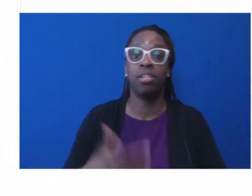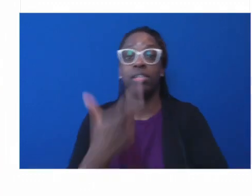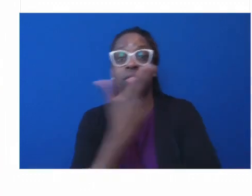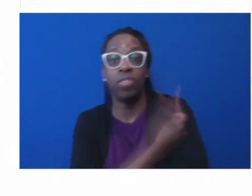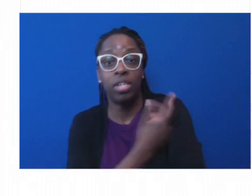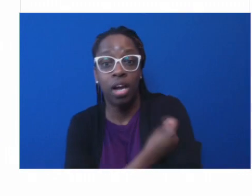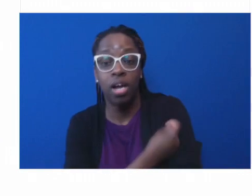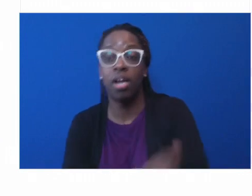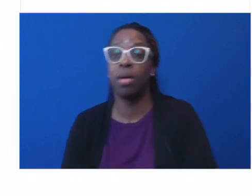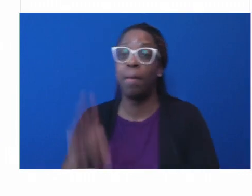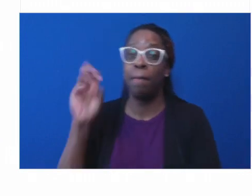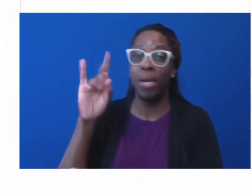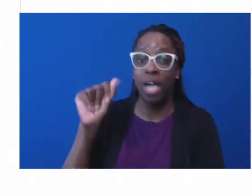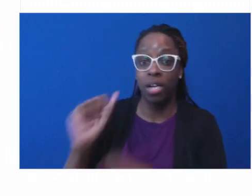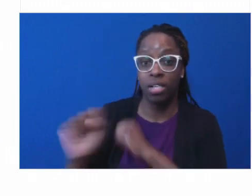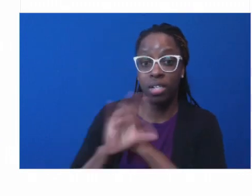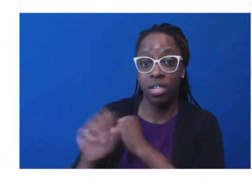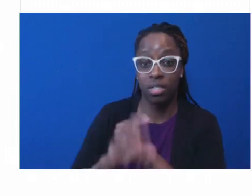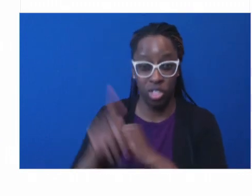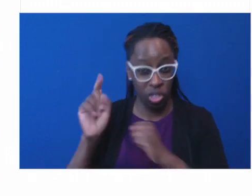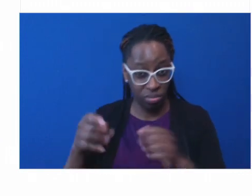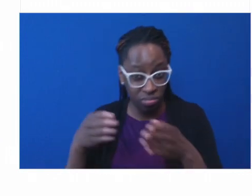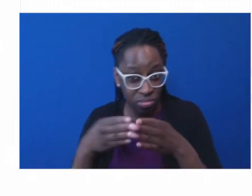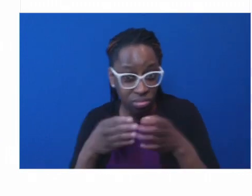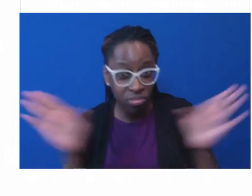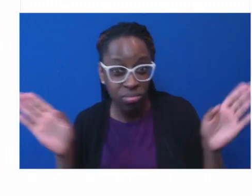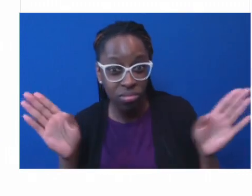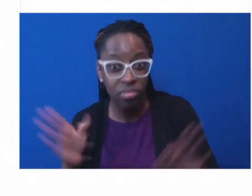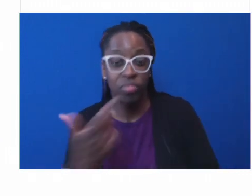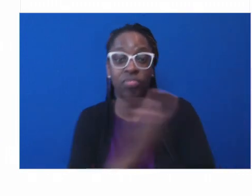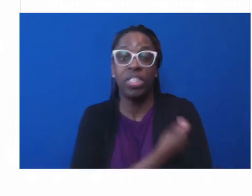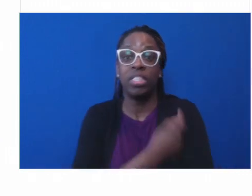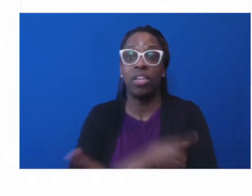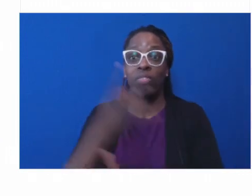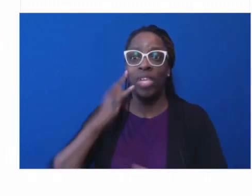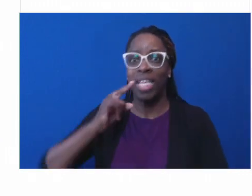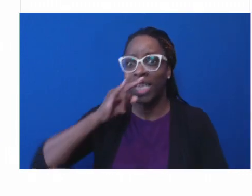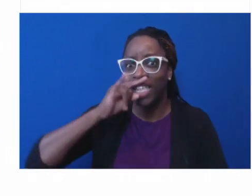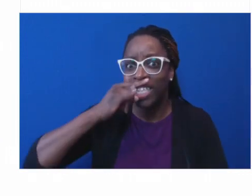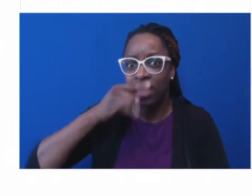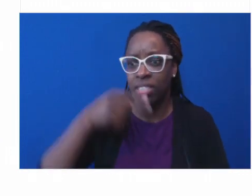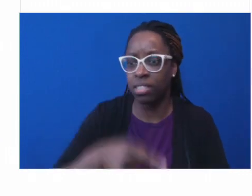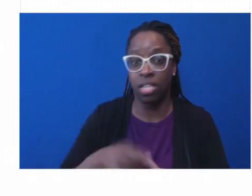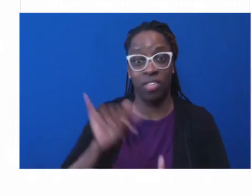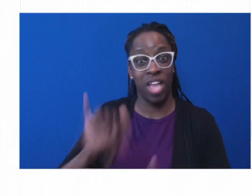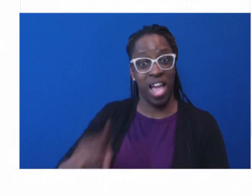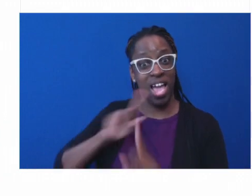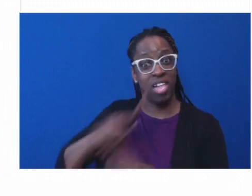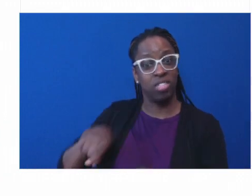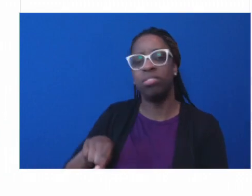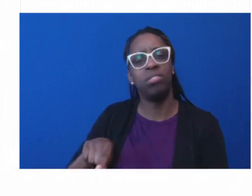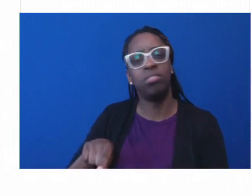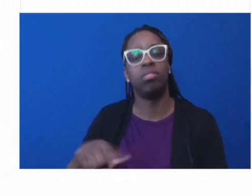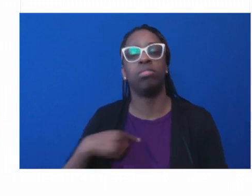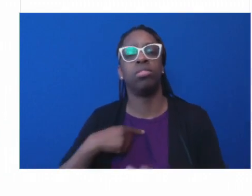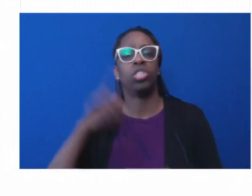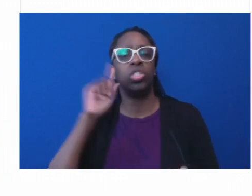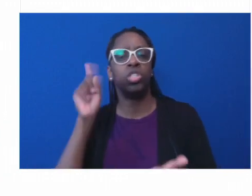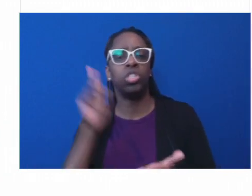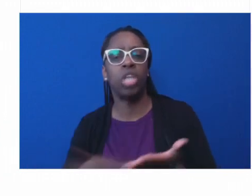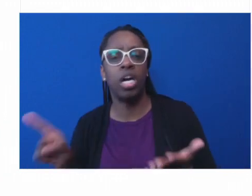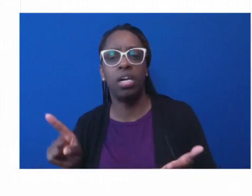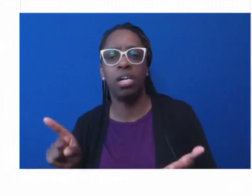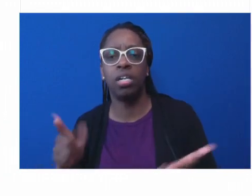kids, I didn't answer the question first as the secretary of health. I didn't answer the question secondly as